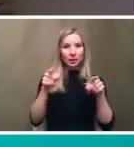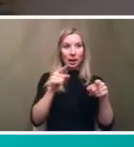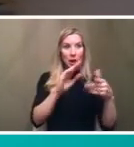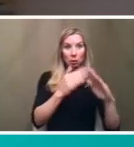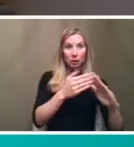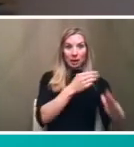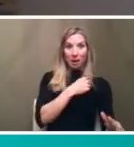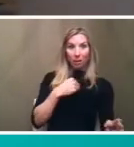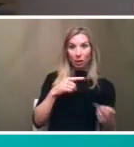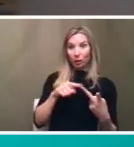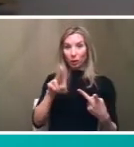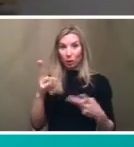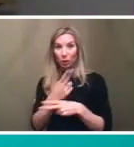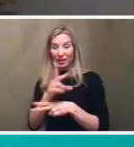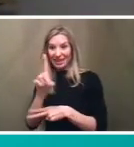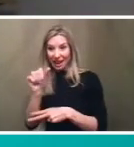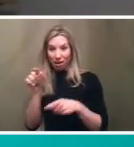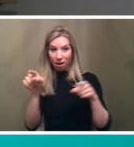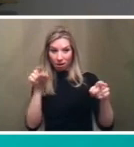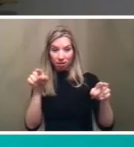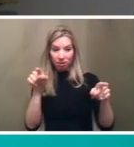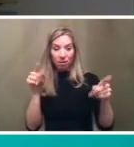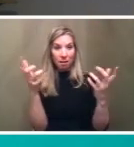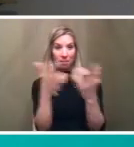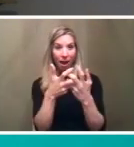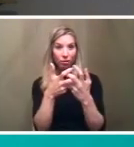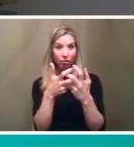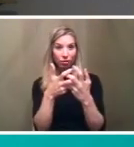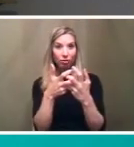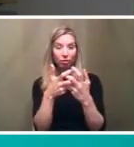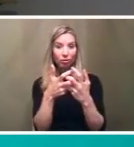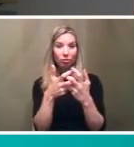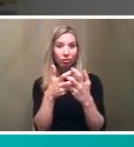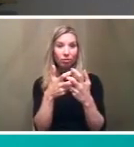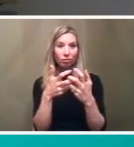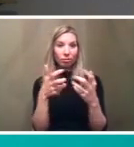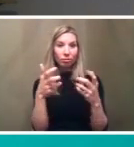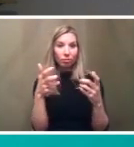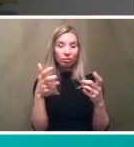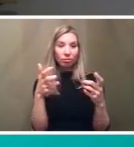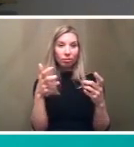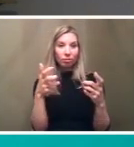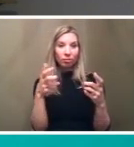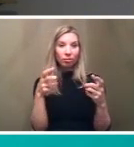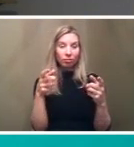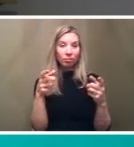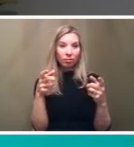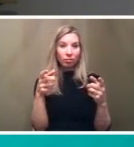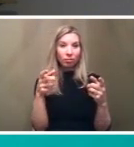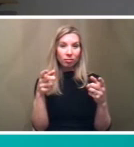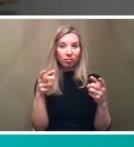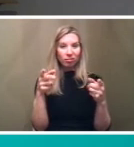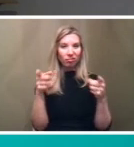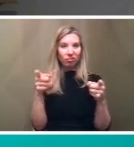but then also listening to people and asking them where they see problems and what they're finding to be problematic and then you know i think those two